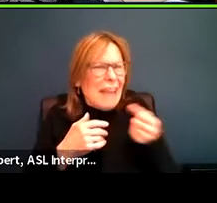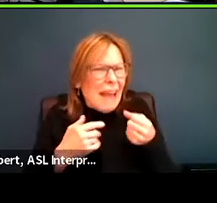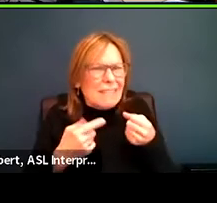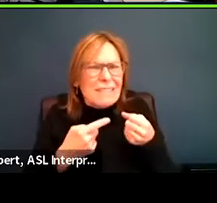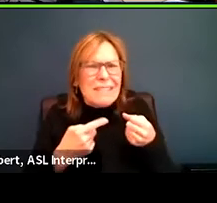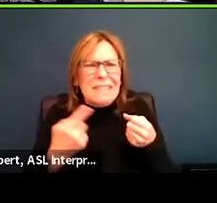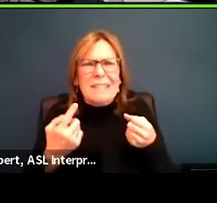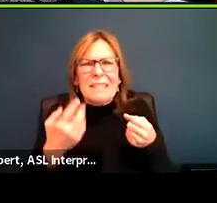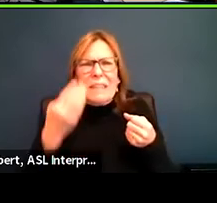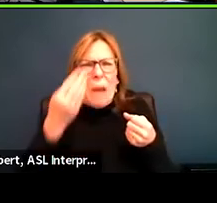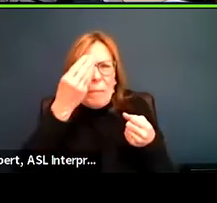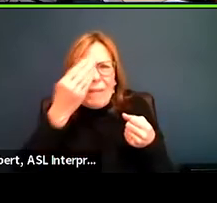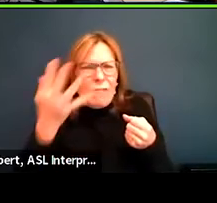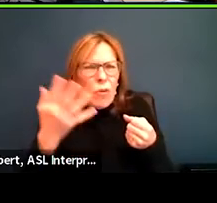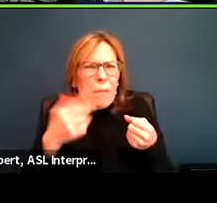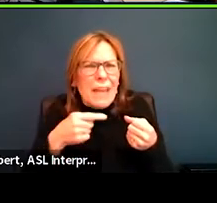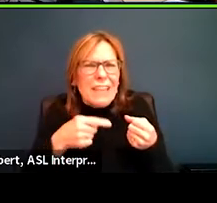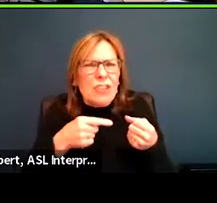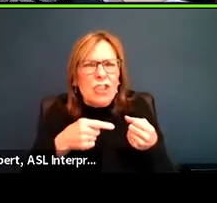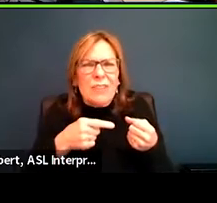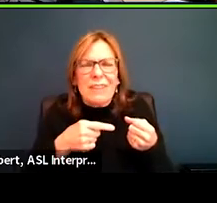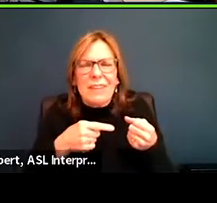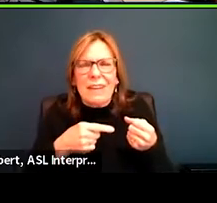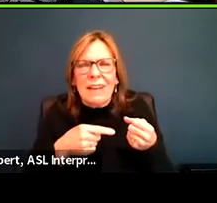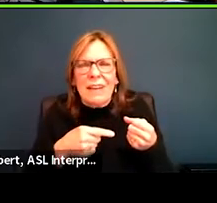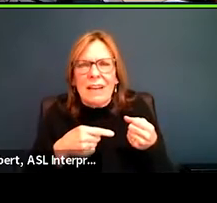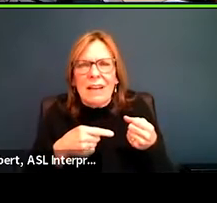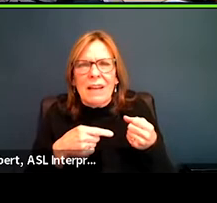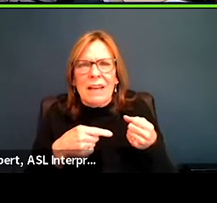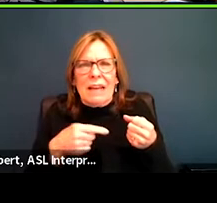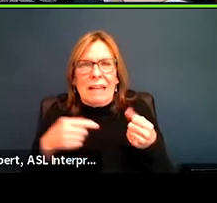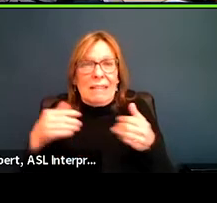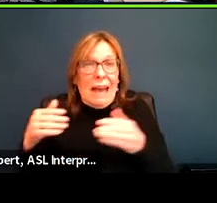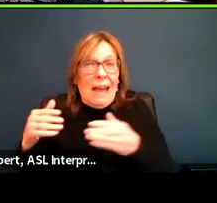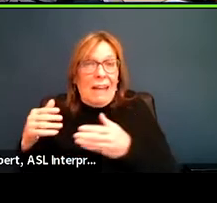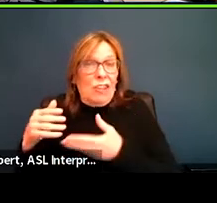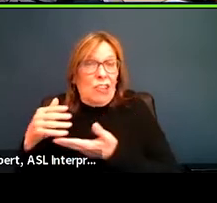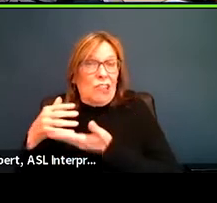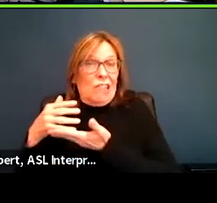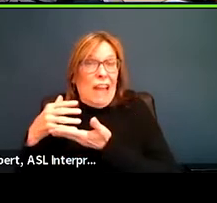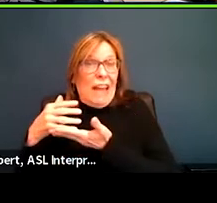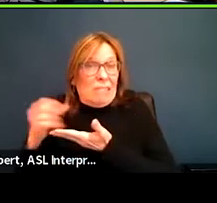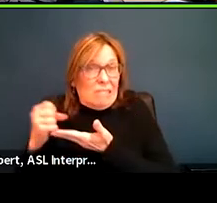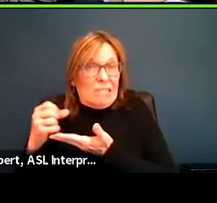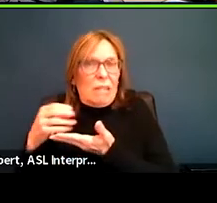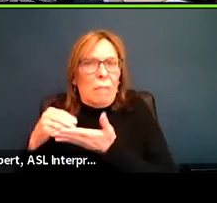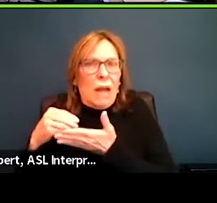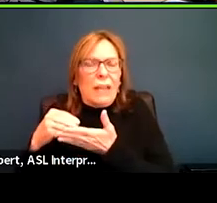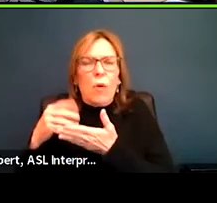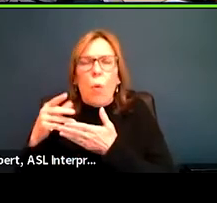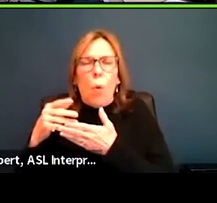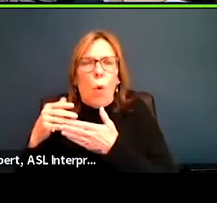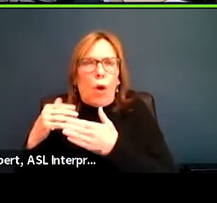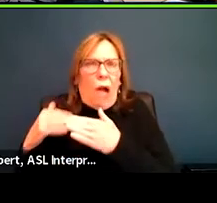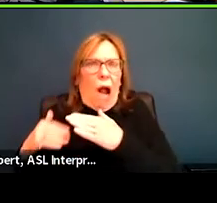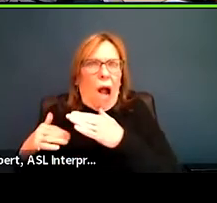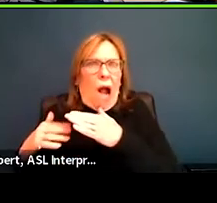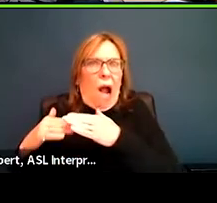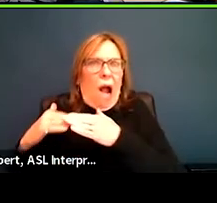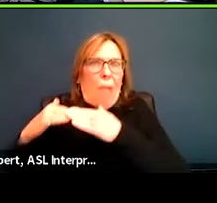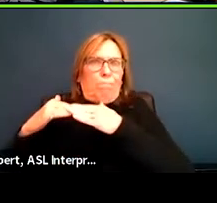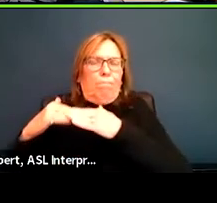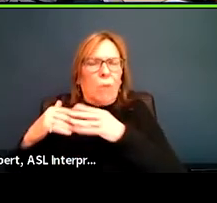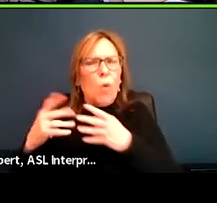that says you're getting near, you know, a danger point in terms of spending too much money or is it sort of open